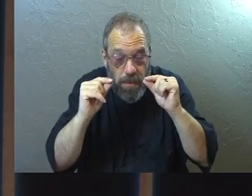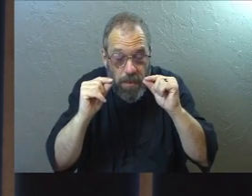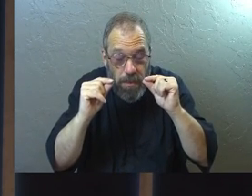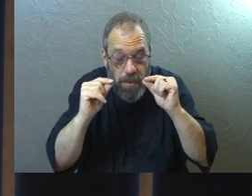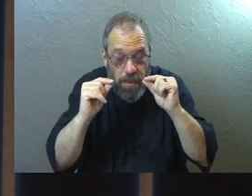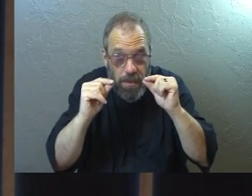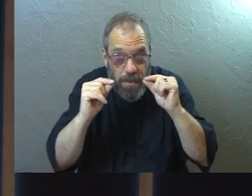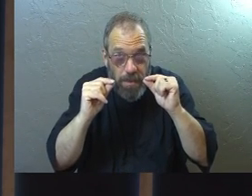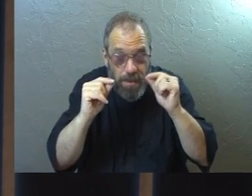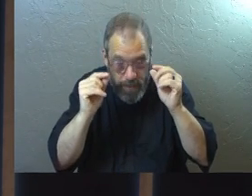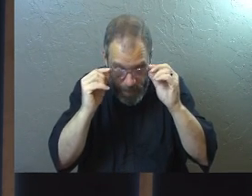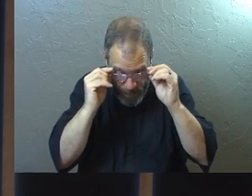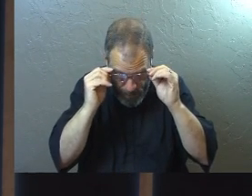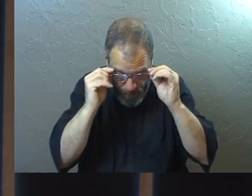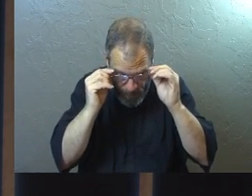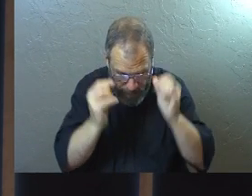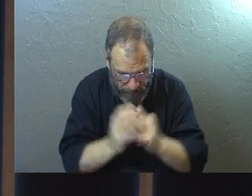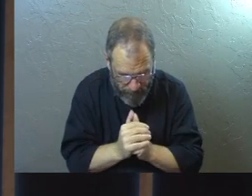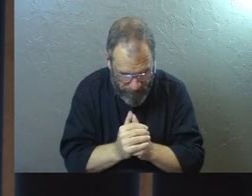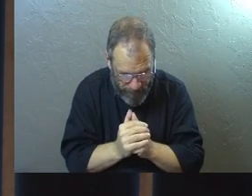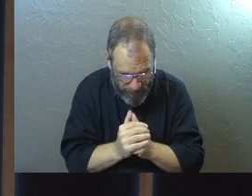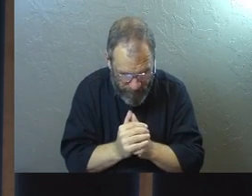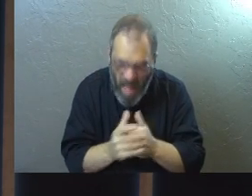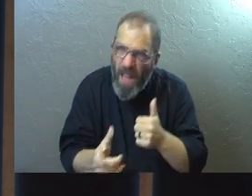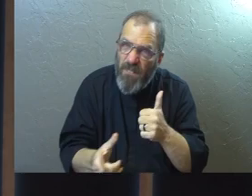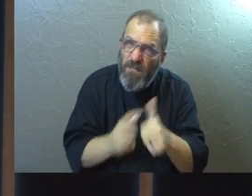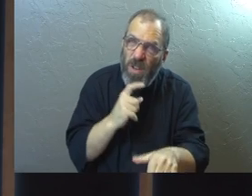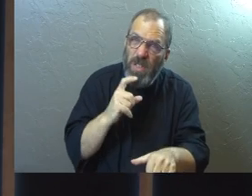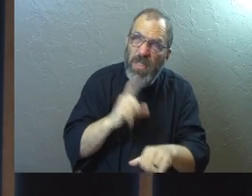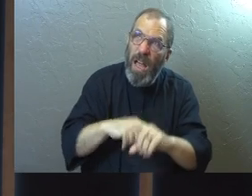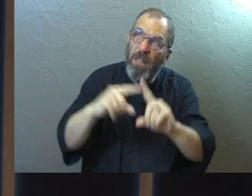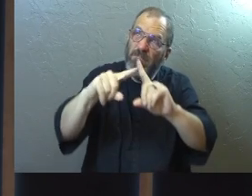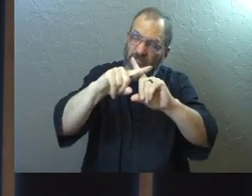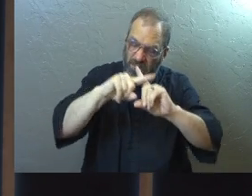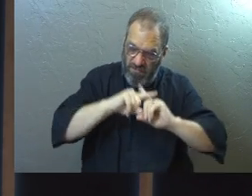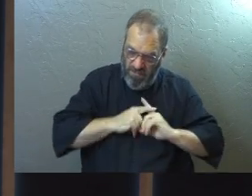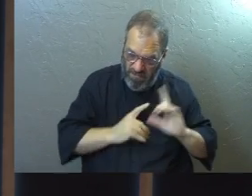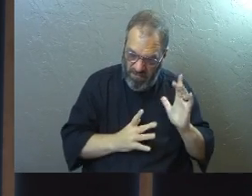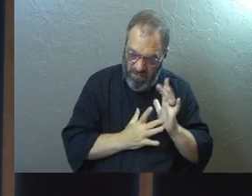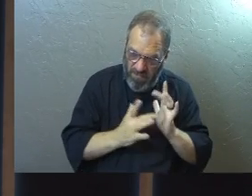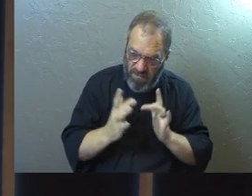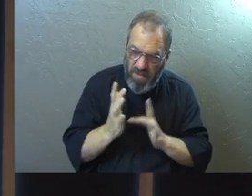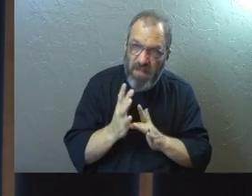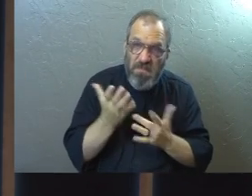But I just tell you this may be the very first time that you've given your life to Jesus Christ.